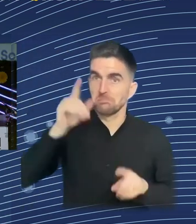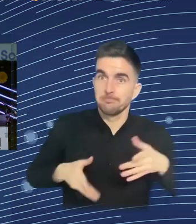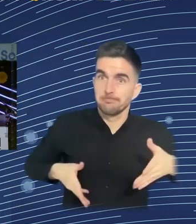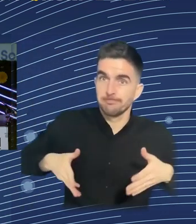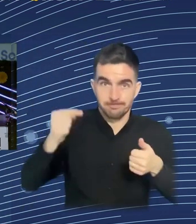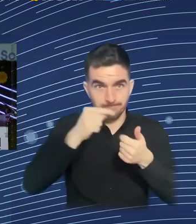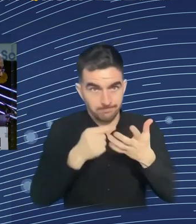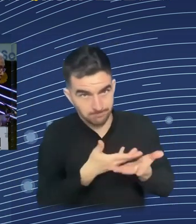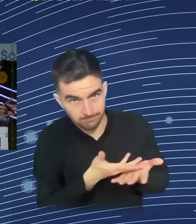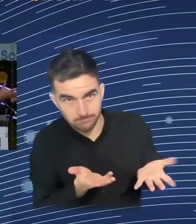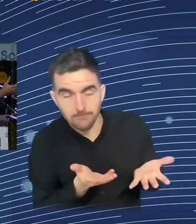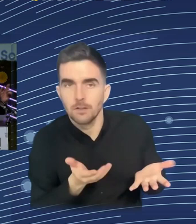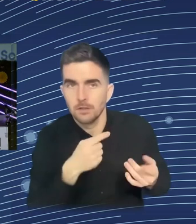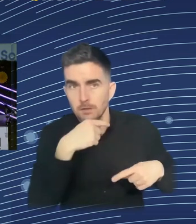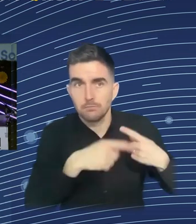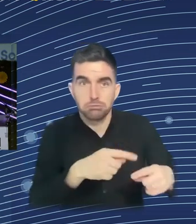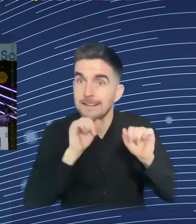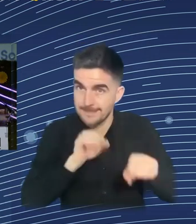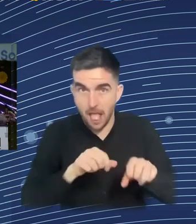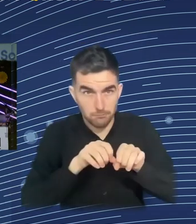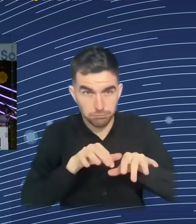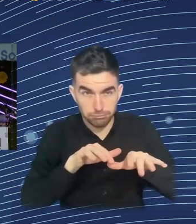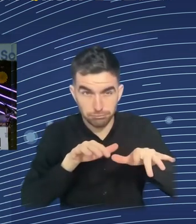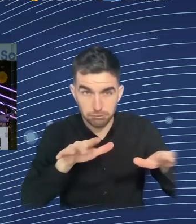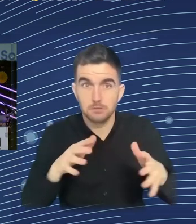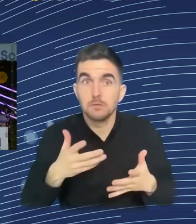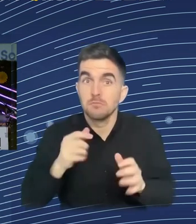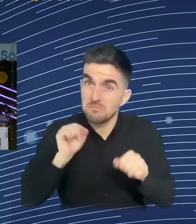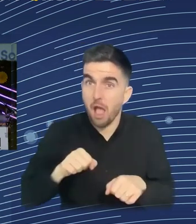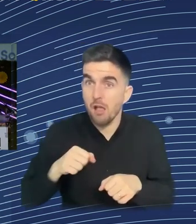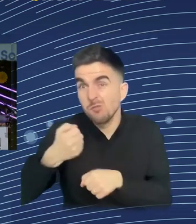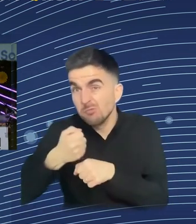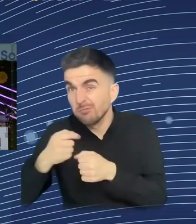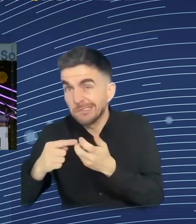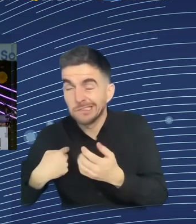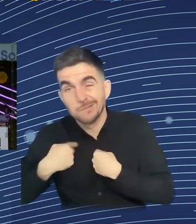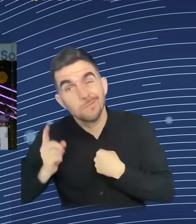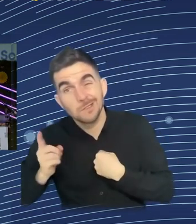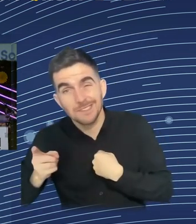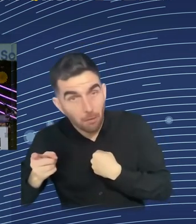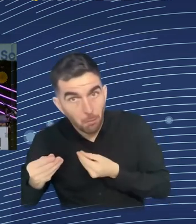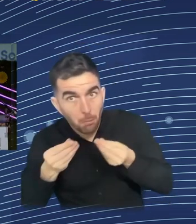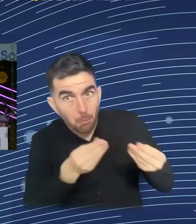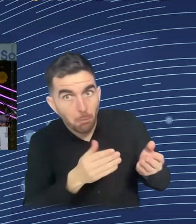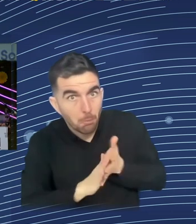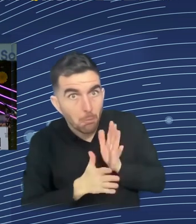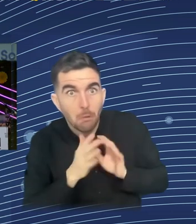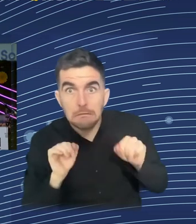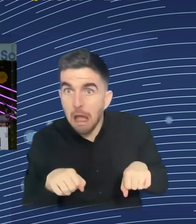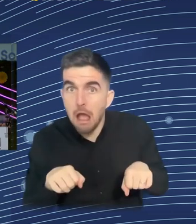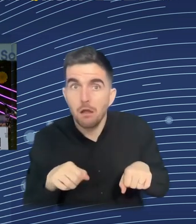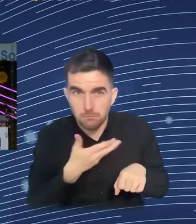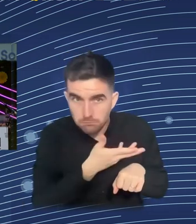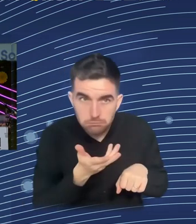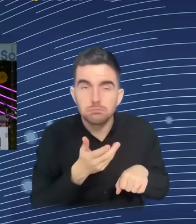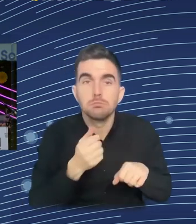robots do. With apologies to our robot here, actually. There is no way we can make those good jobs. I'm afraid.